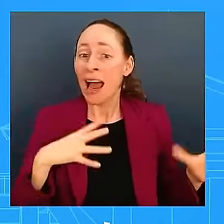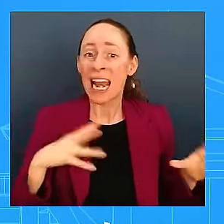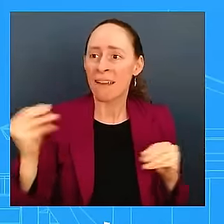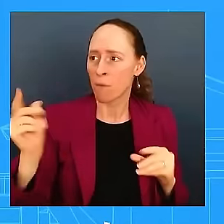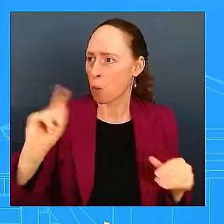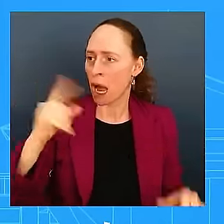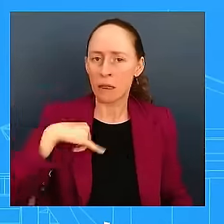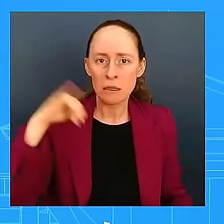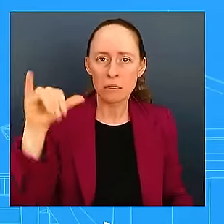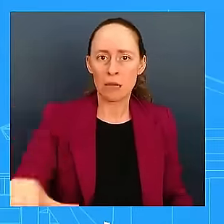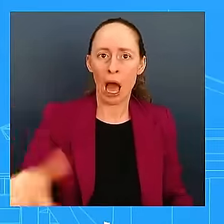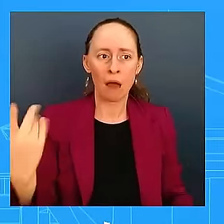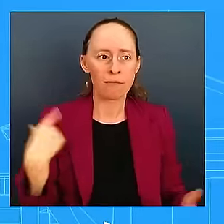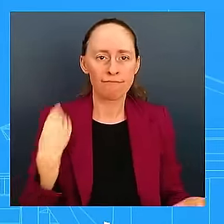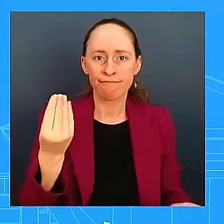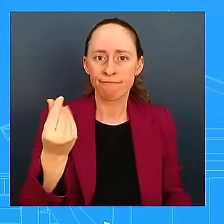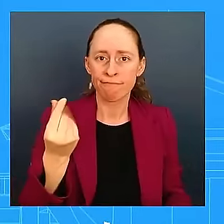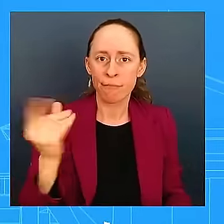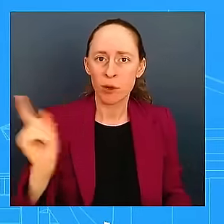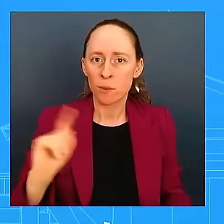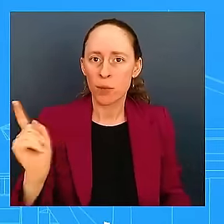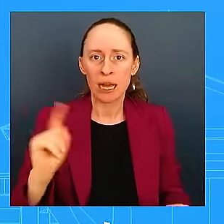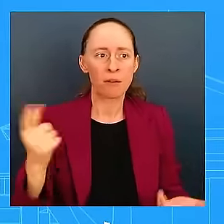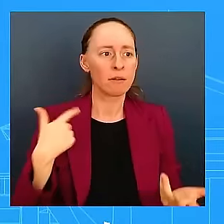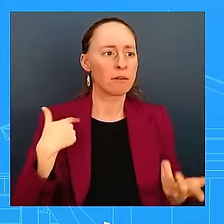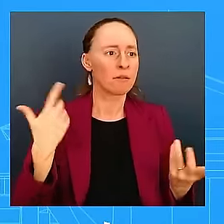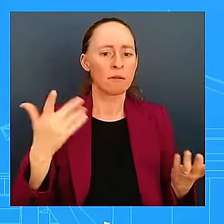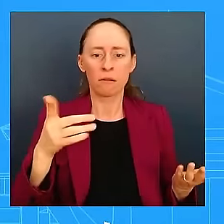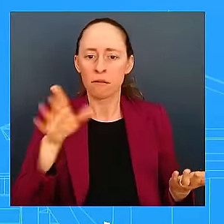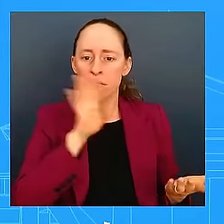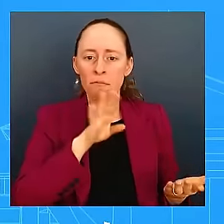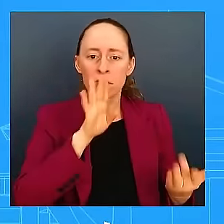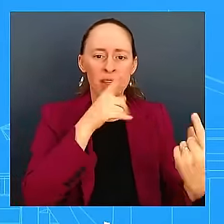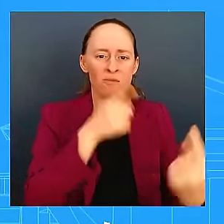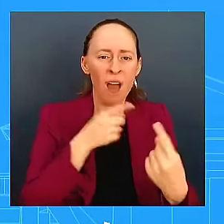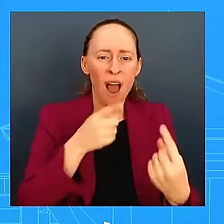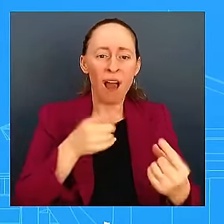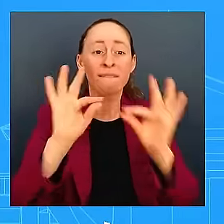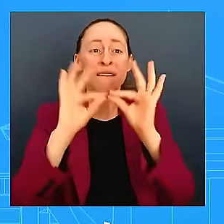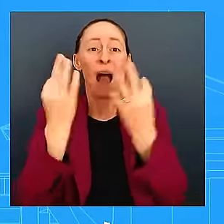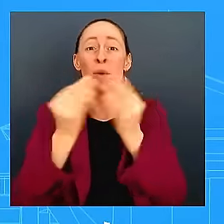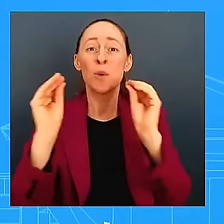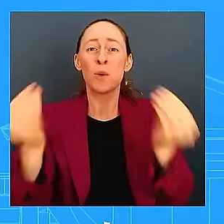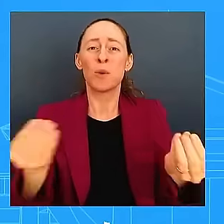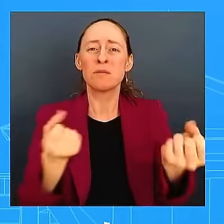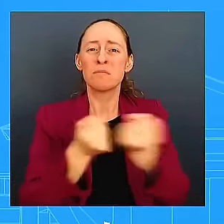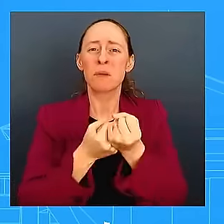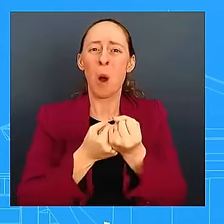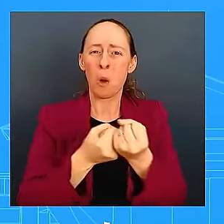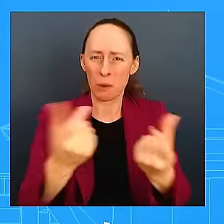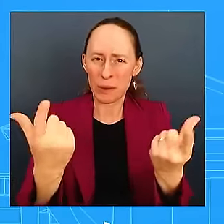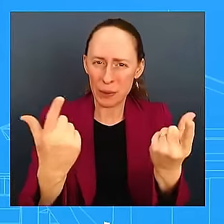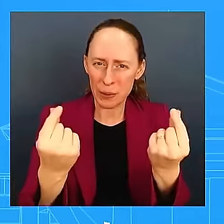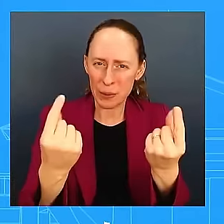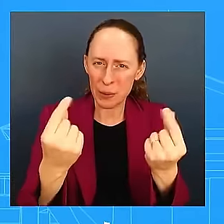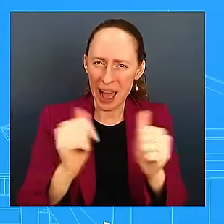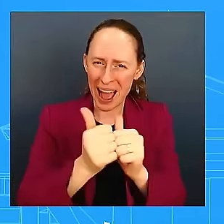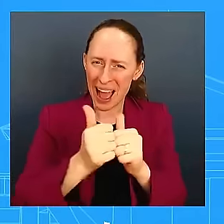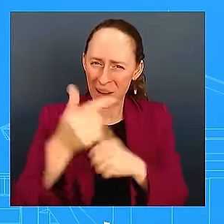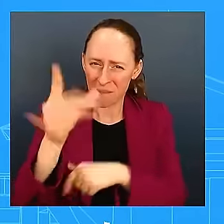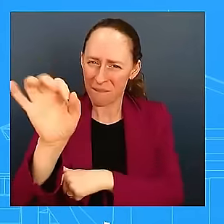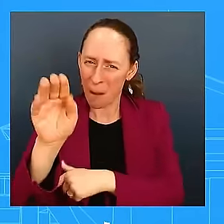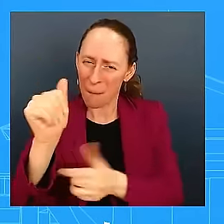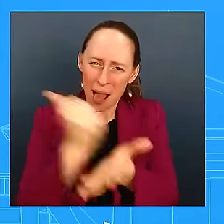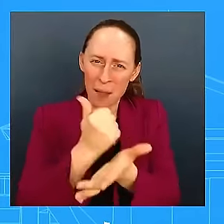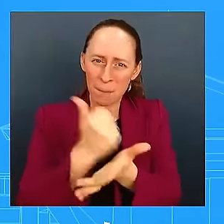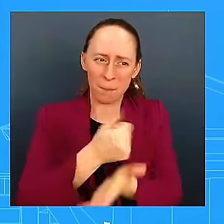have family members to help them. Is FEMA doing anything to work on that particular issue, given what you're talking about with water